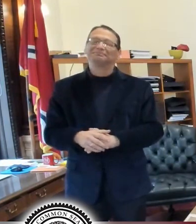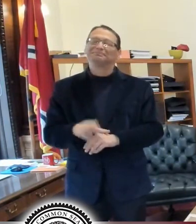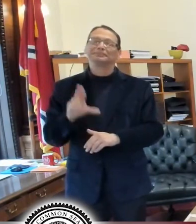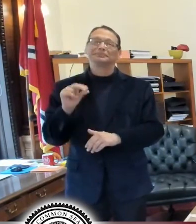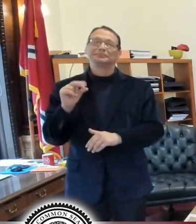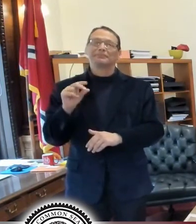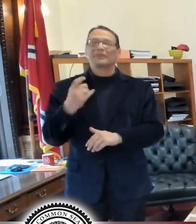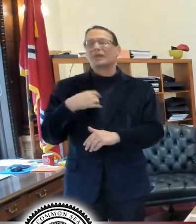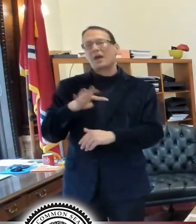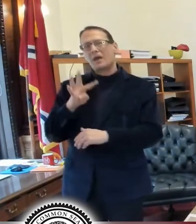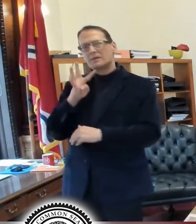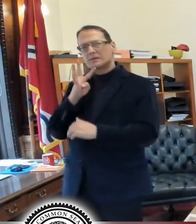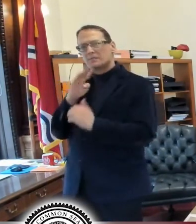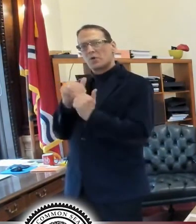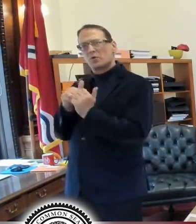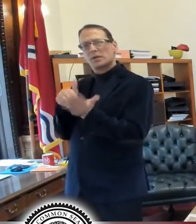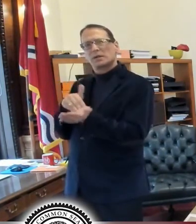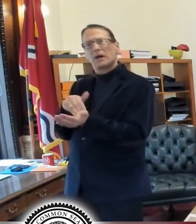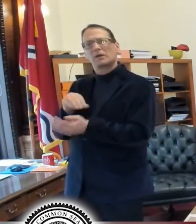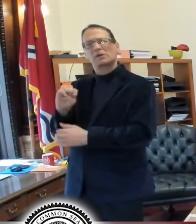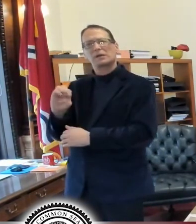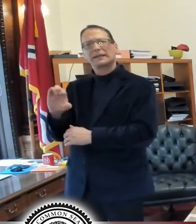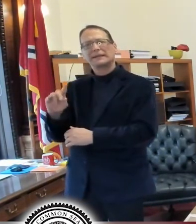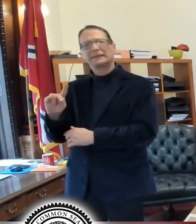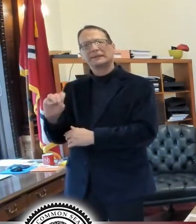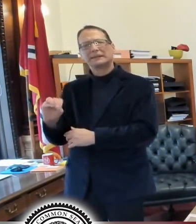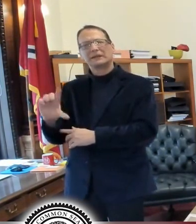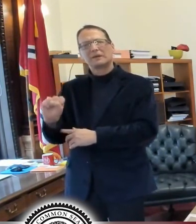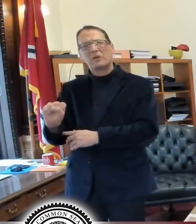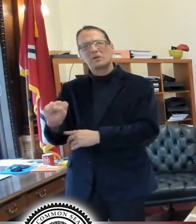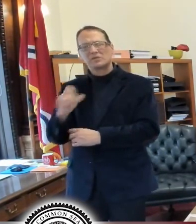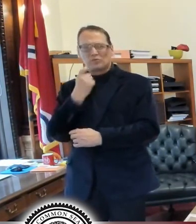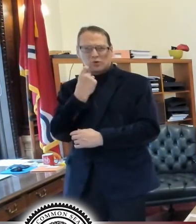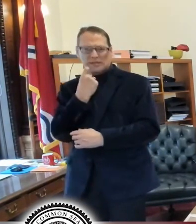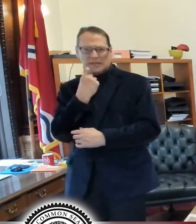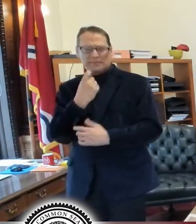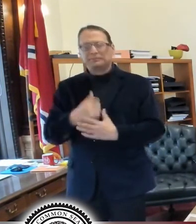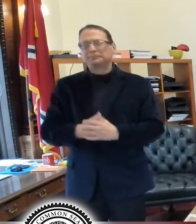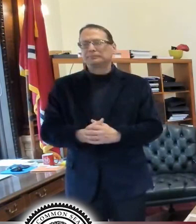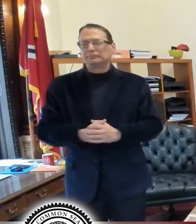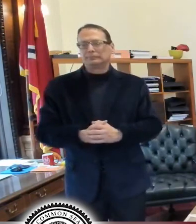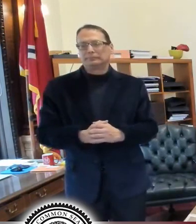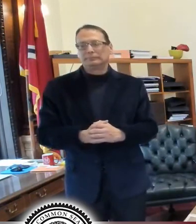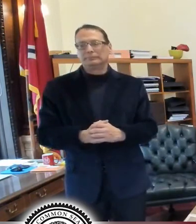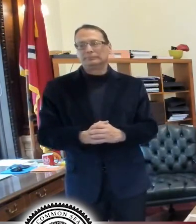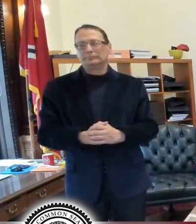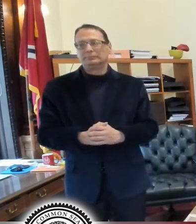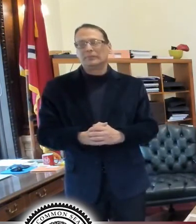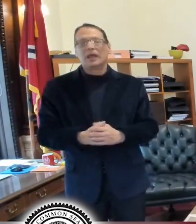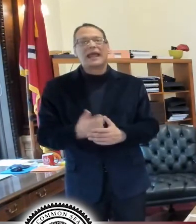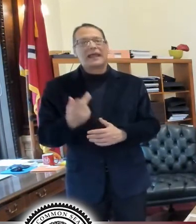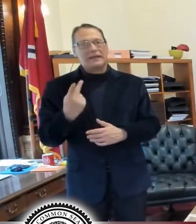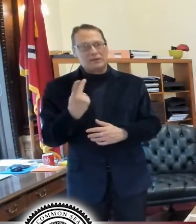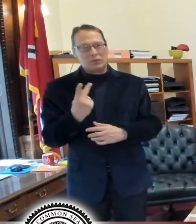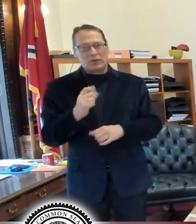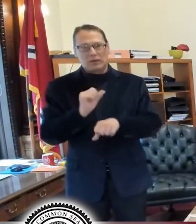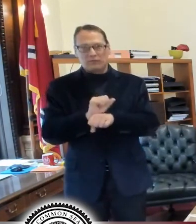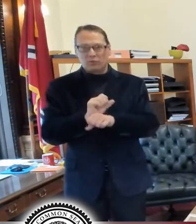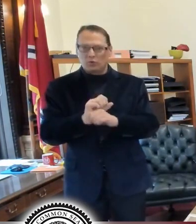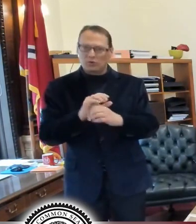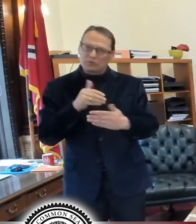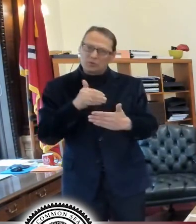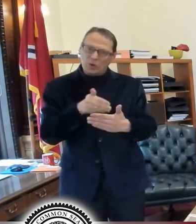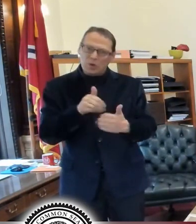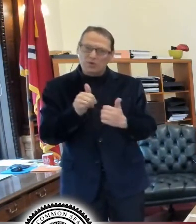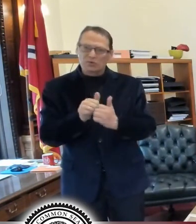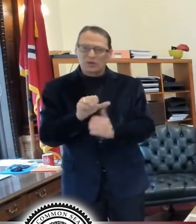spoke with Dr. Eccles about that just recently. And, um, we have worked very extensively with the schools on